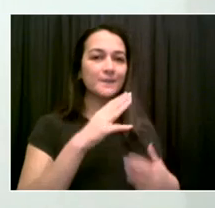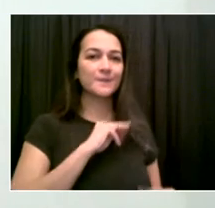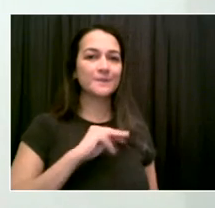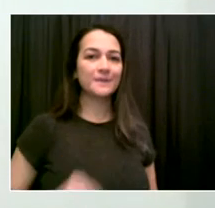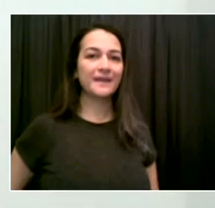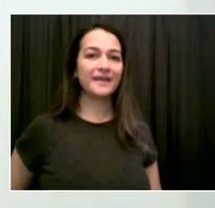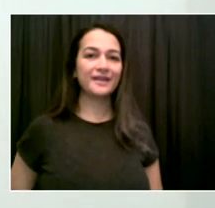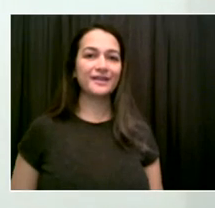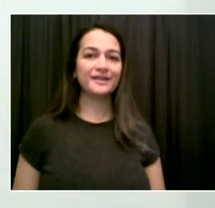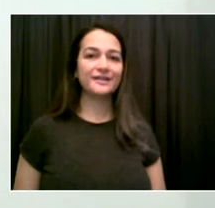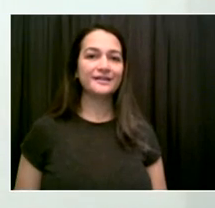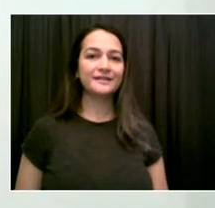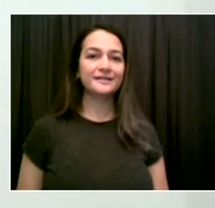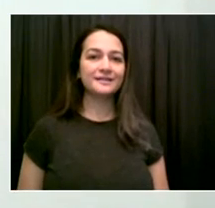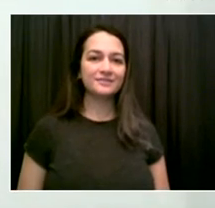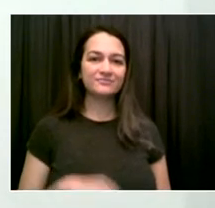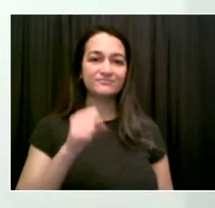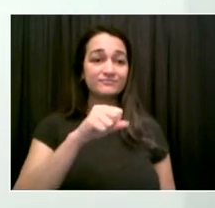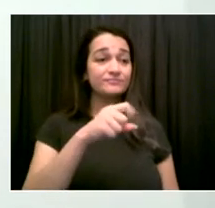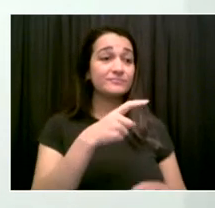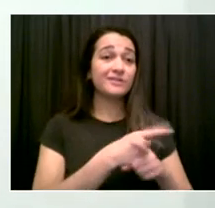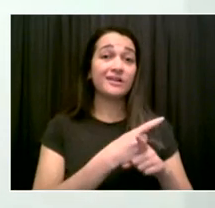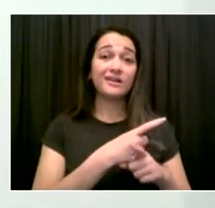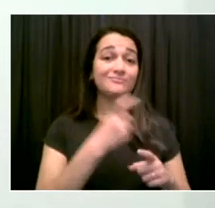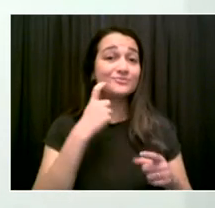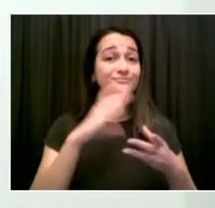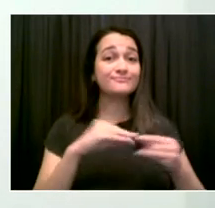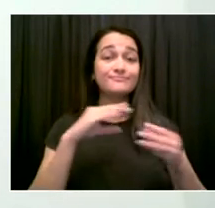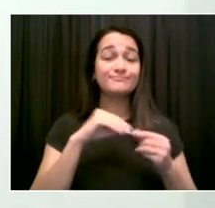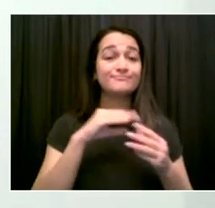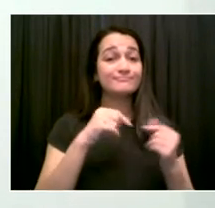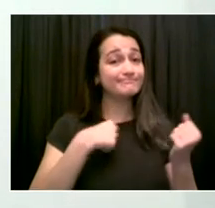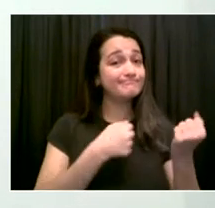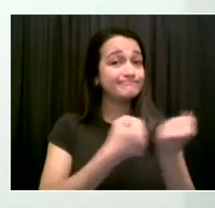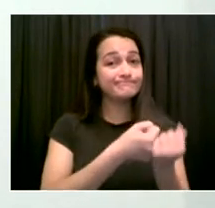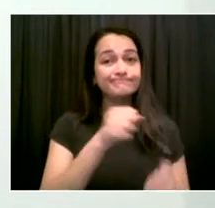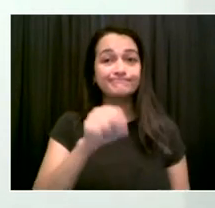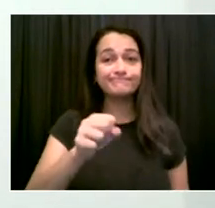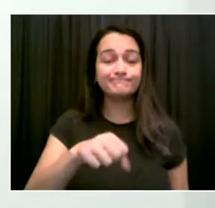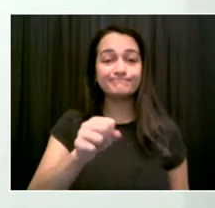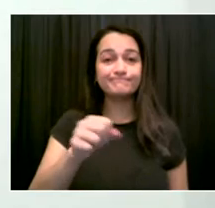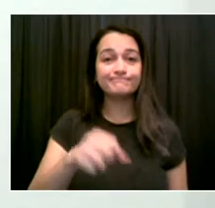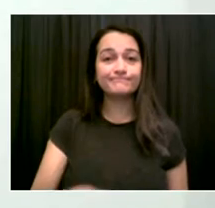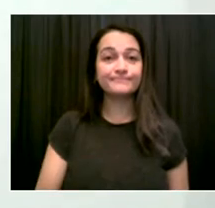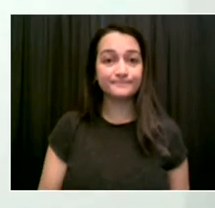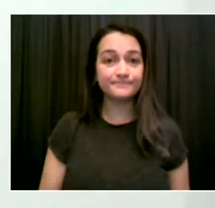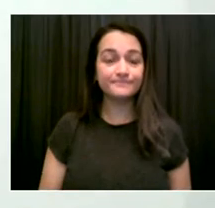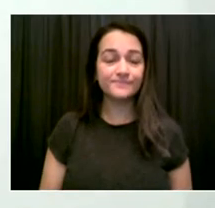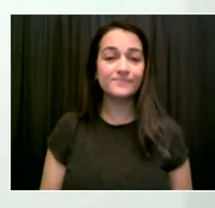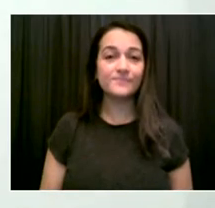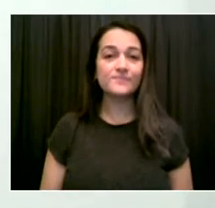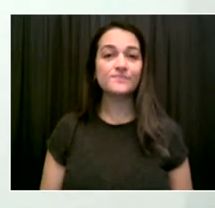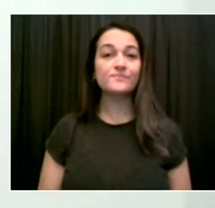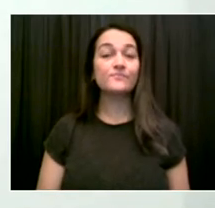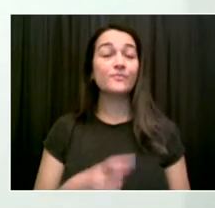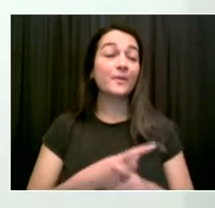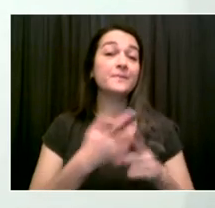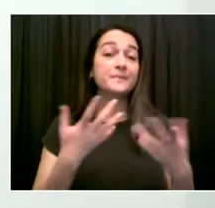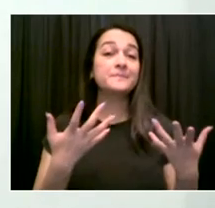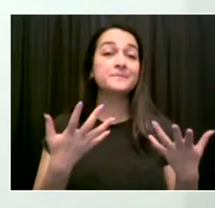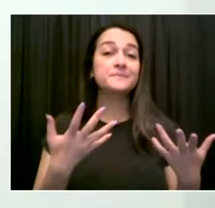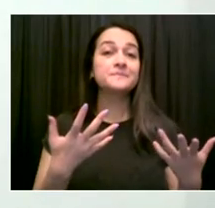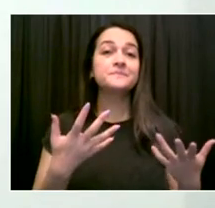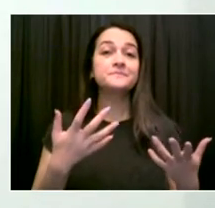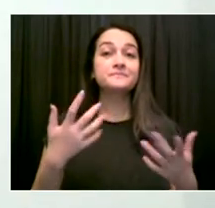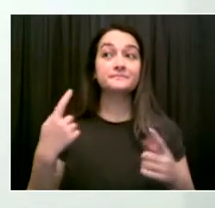effort. Clearly, we need to do better. And the way to do better is this route. I think that it is very simple.